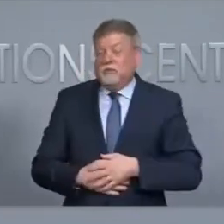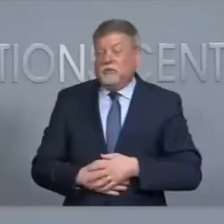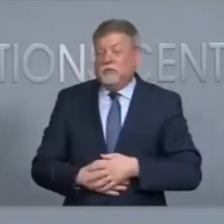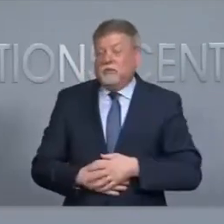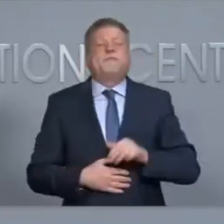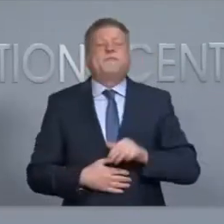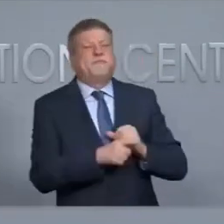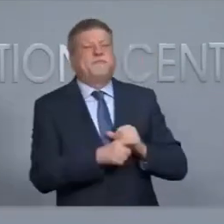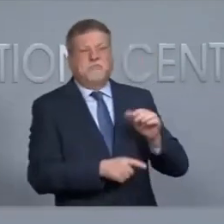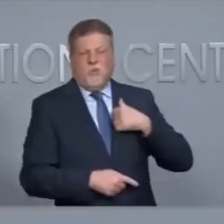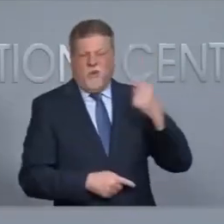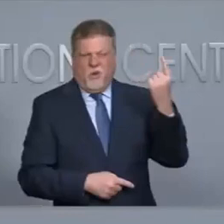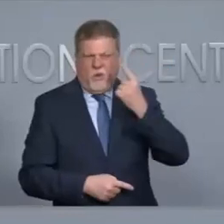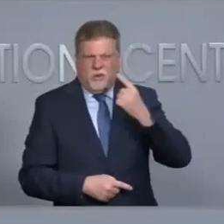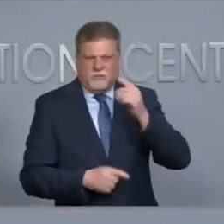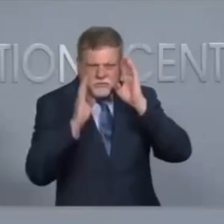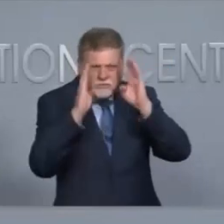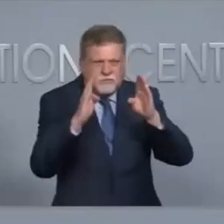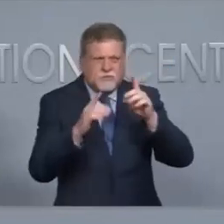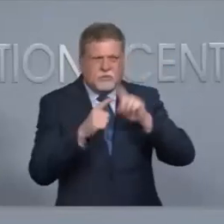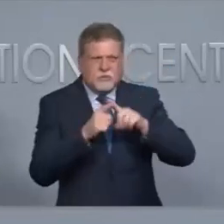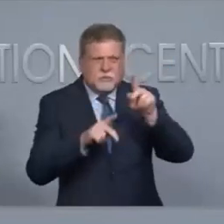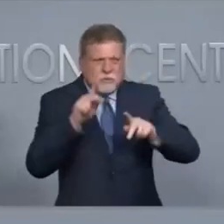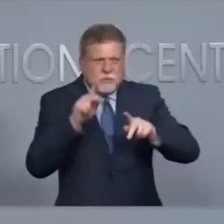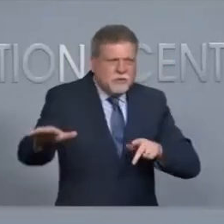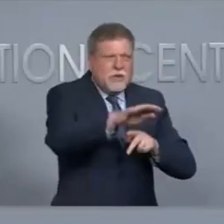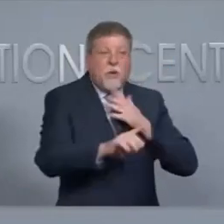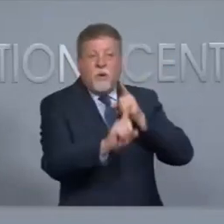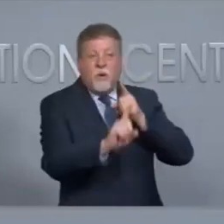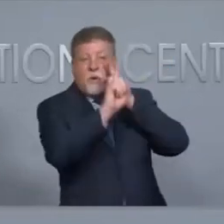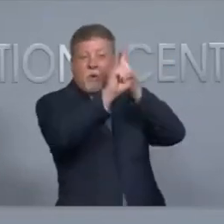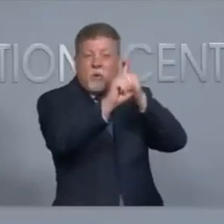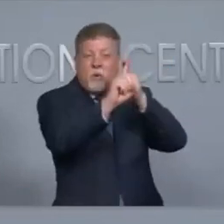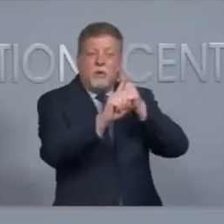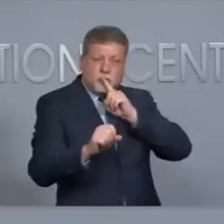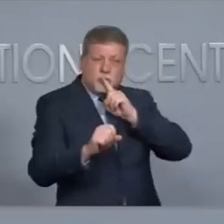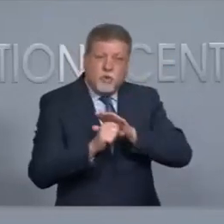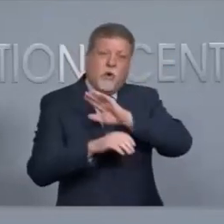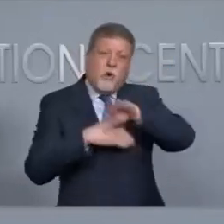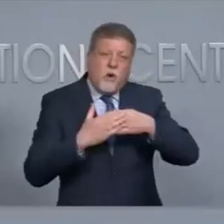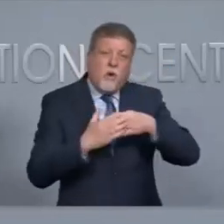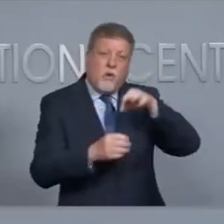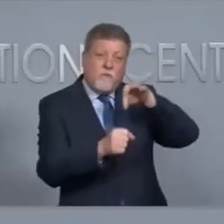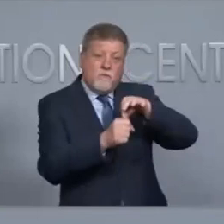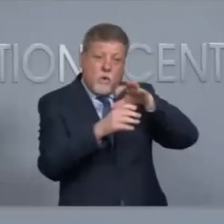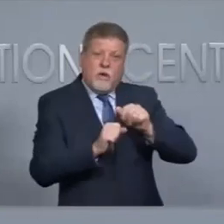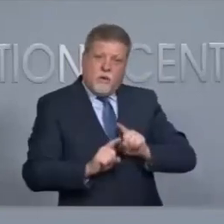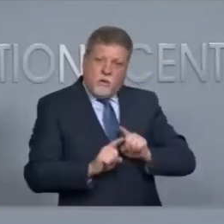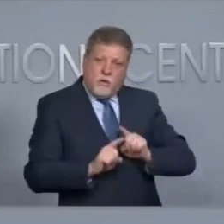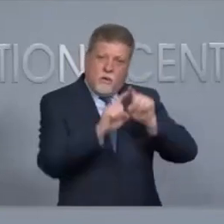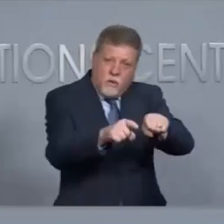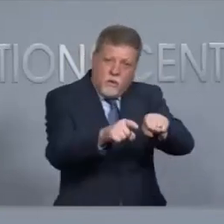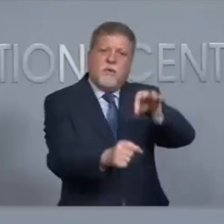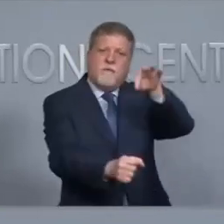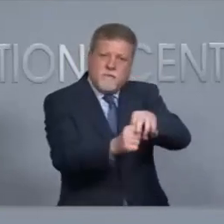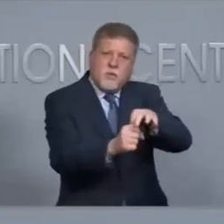always mindful that our primary goal is to make certain that any eligible voter is able to cast their ballot, exercise